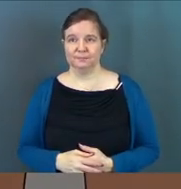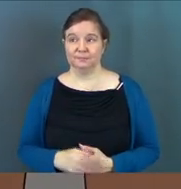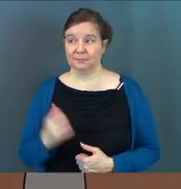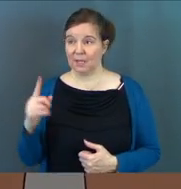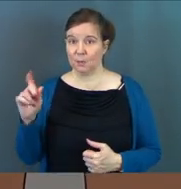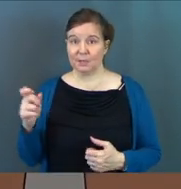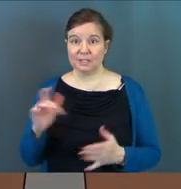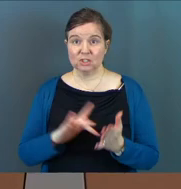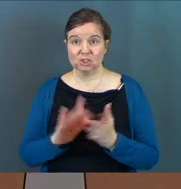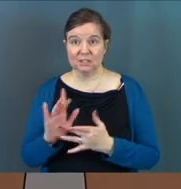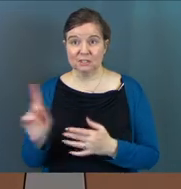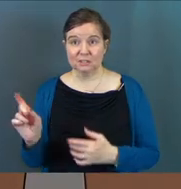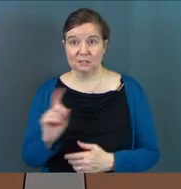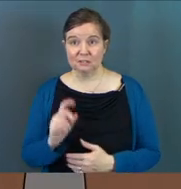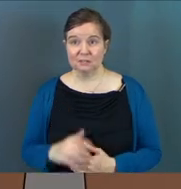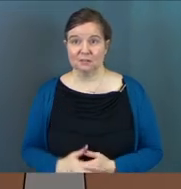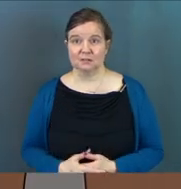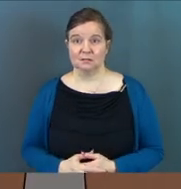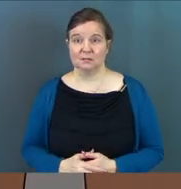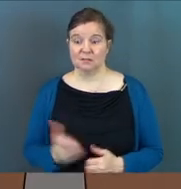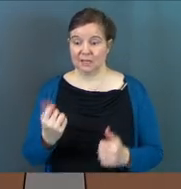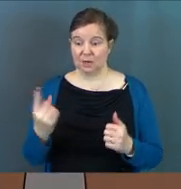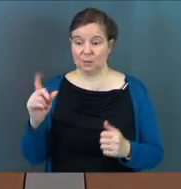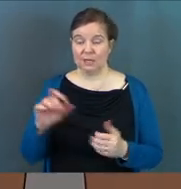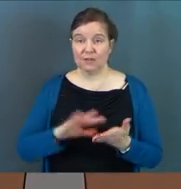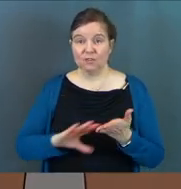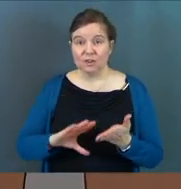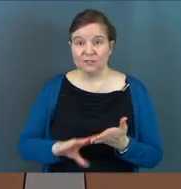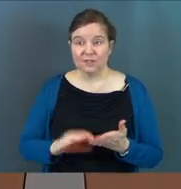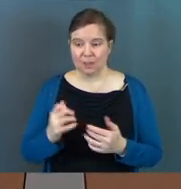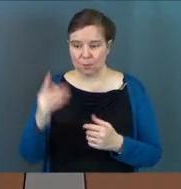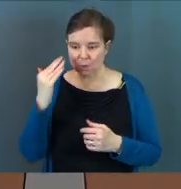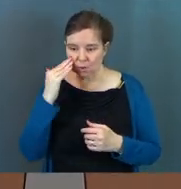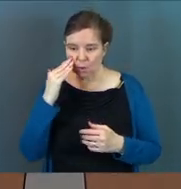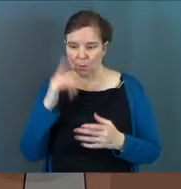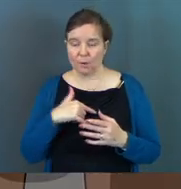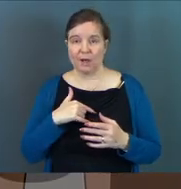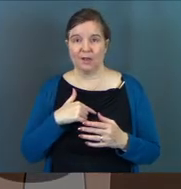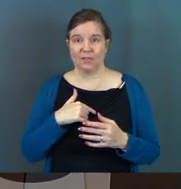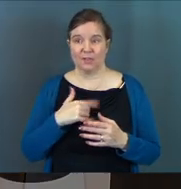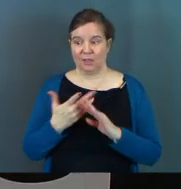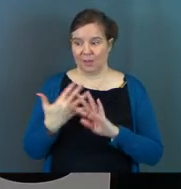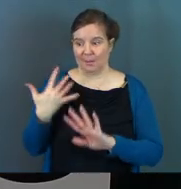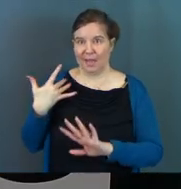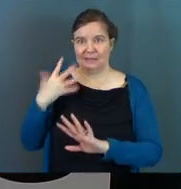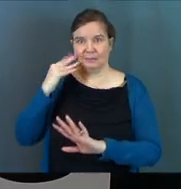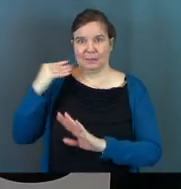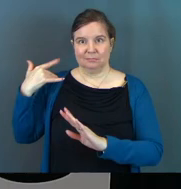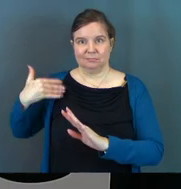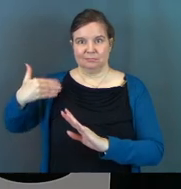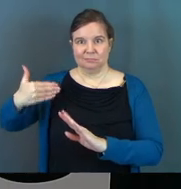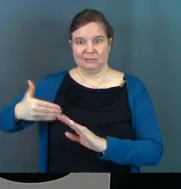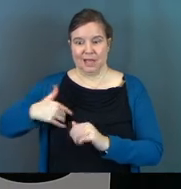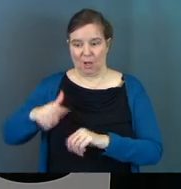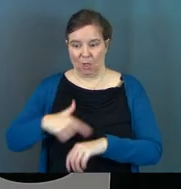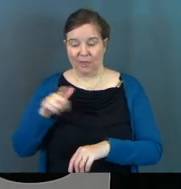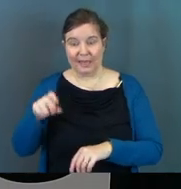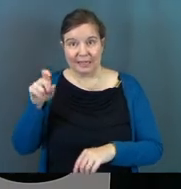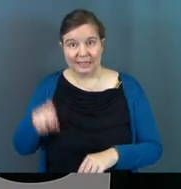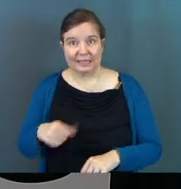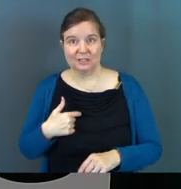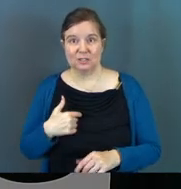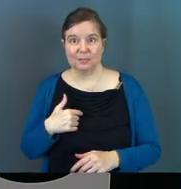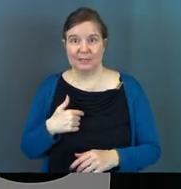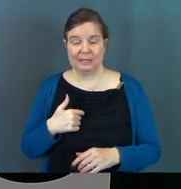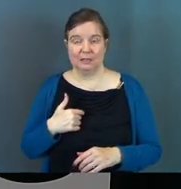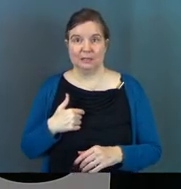Anybody need Jesus? Anybody need forgiveness? Anybody know what their past is? Anybody knows how long they need